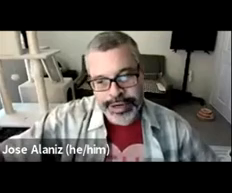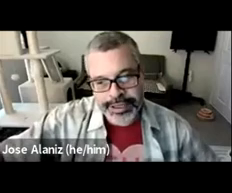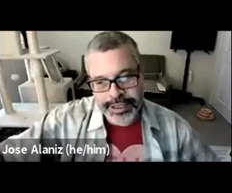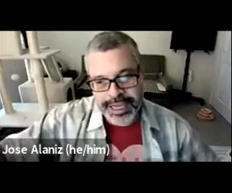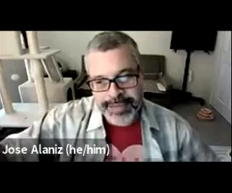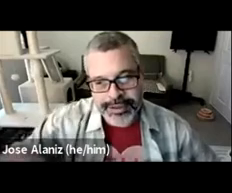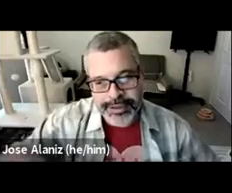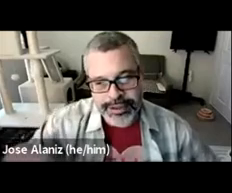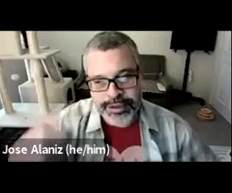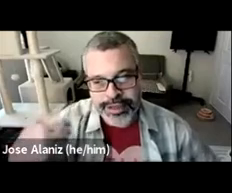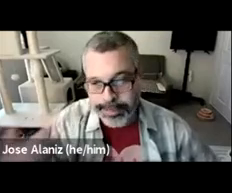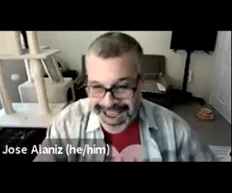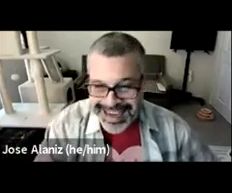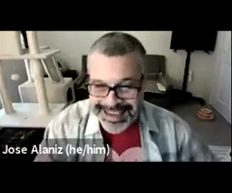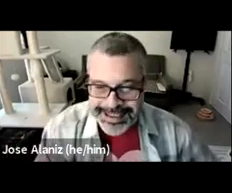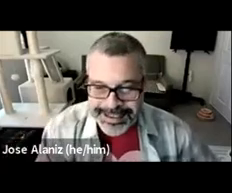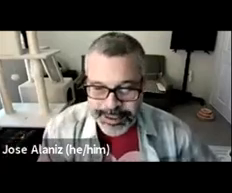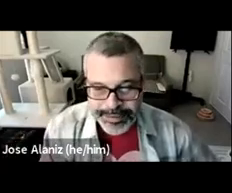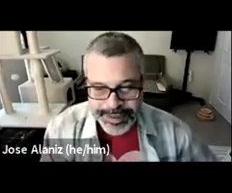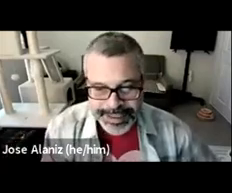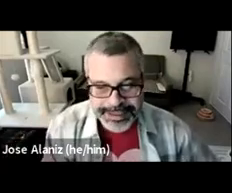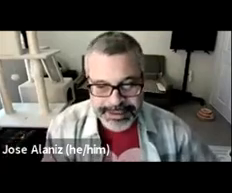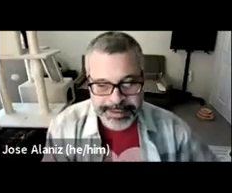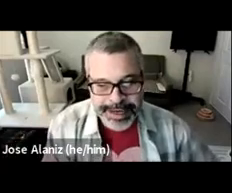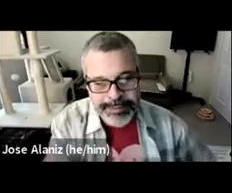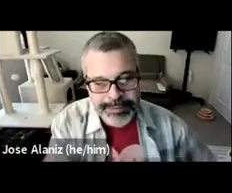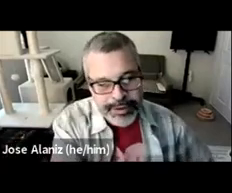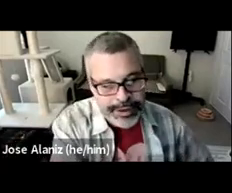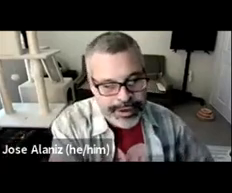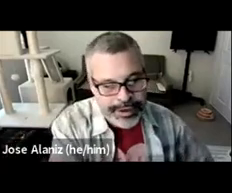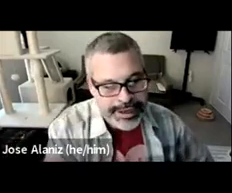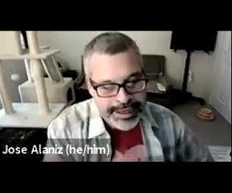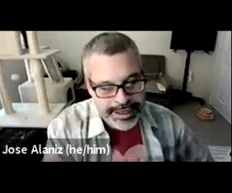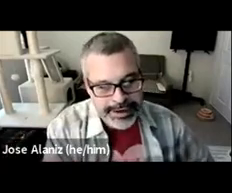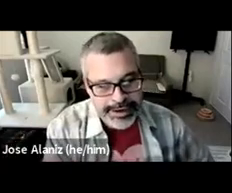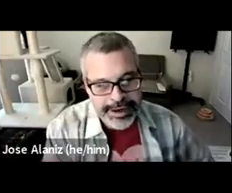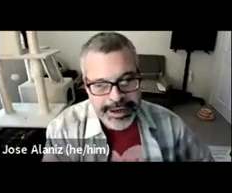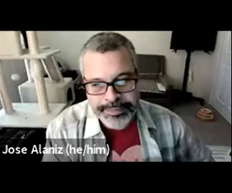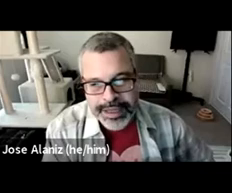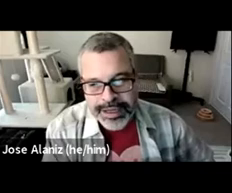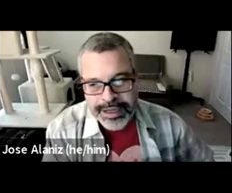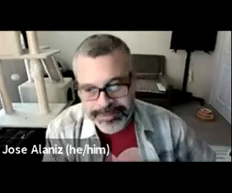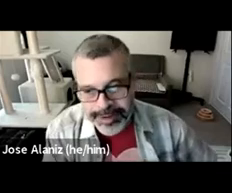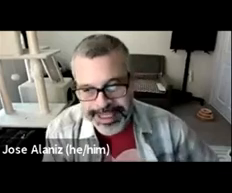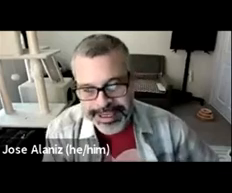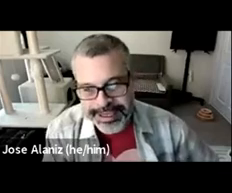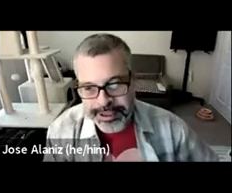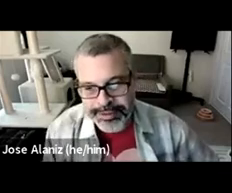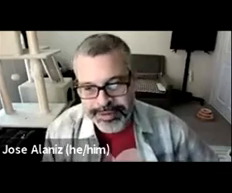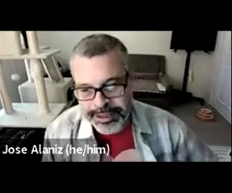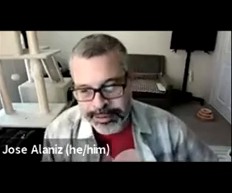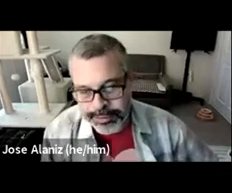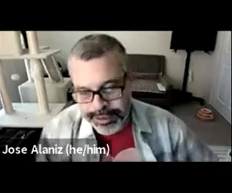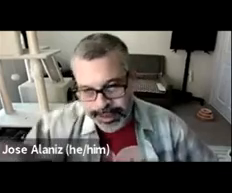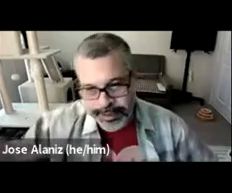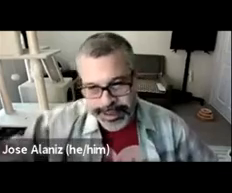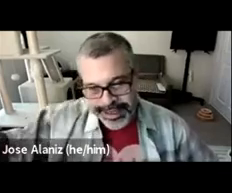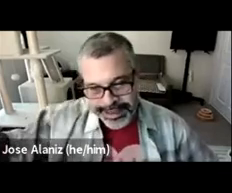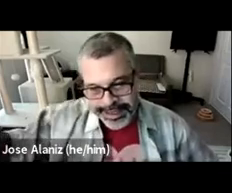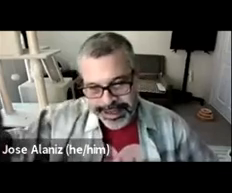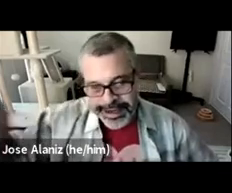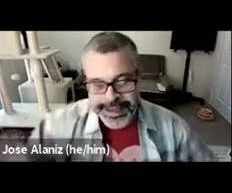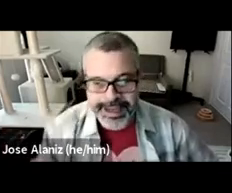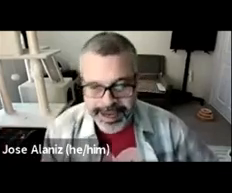in this story, she is able to, to combat supervillains directly. We show her here, um, confronting a supervillain who is